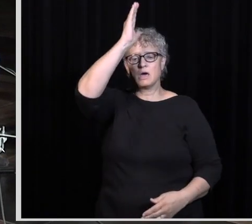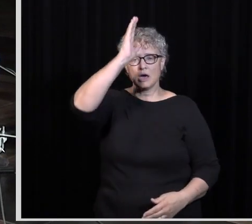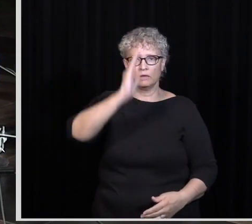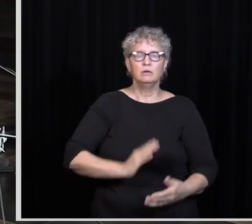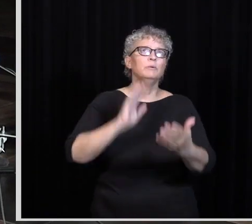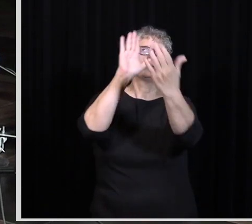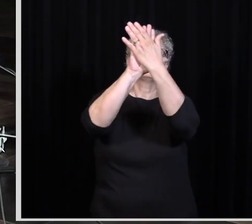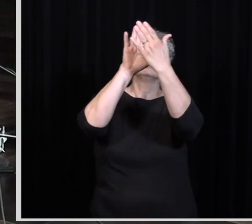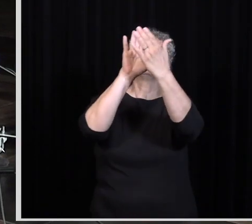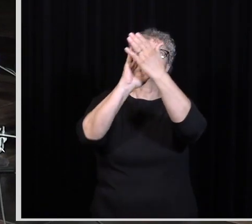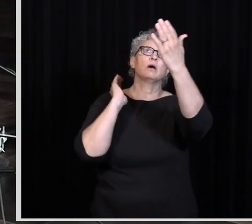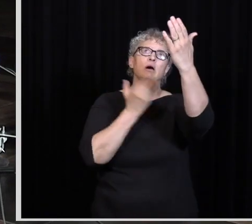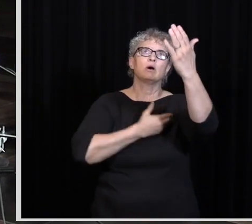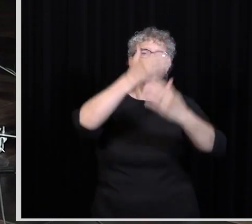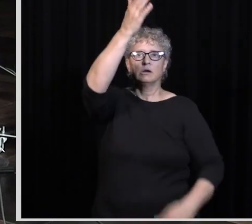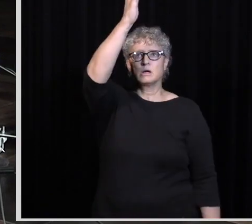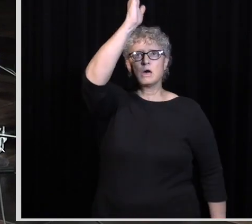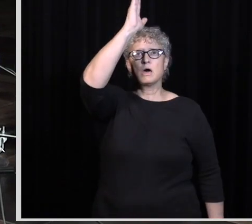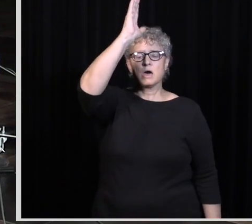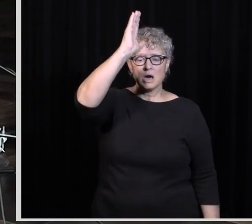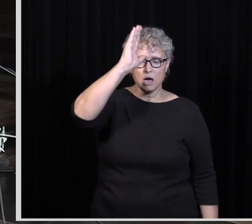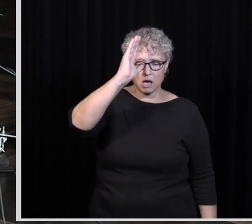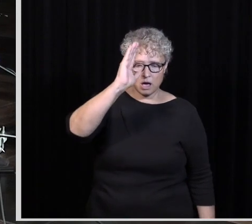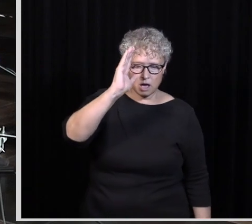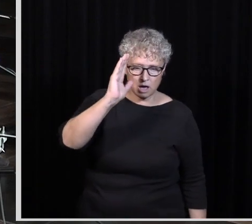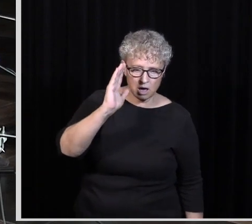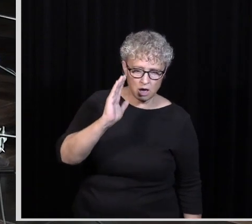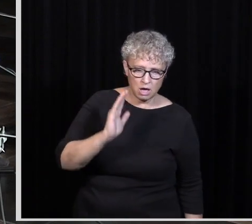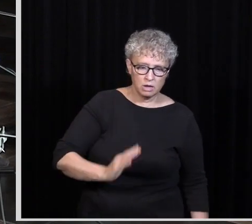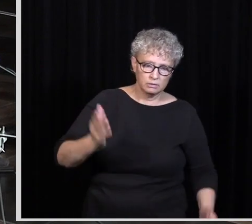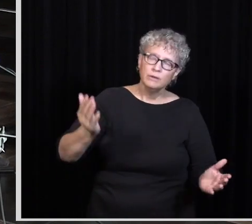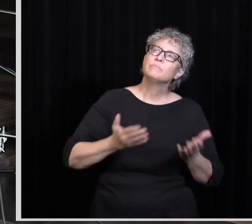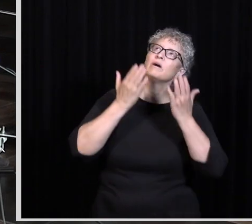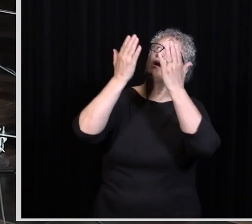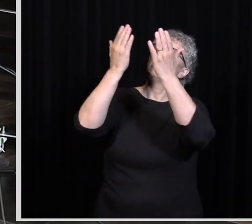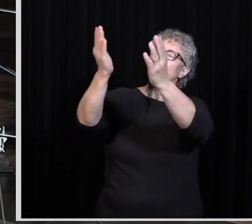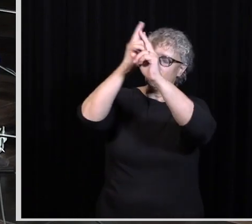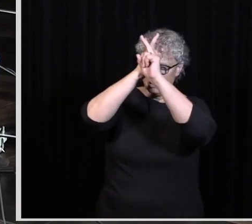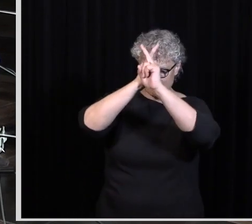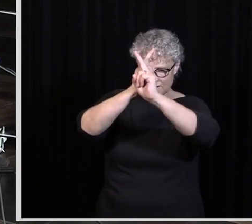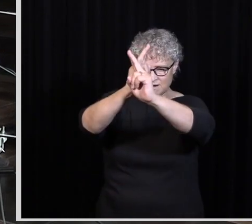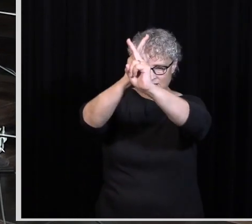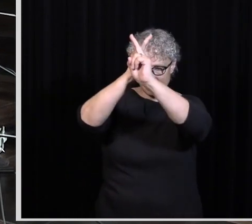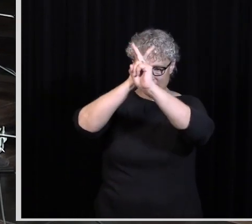God Praise To Our God Bringing Honor Bringing Honor